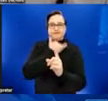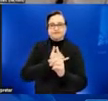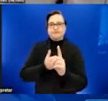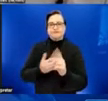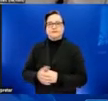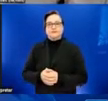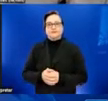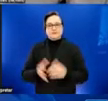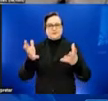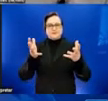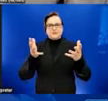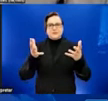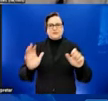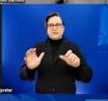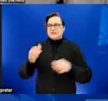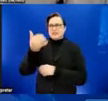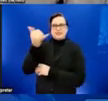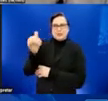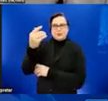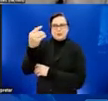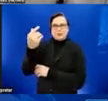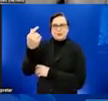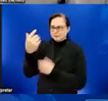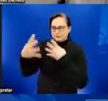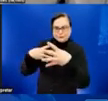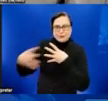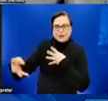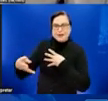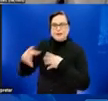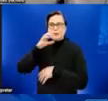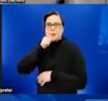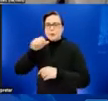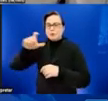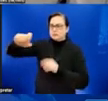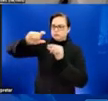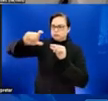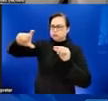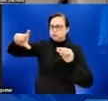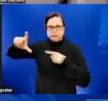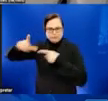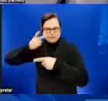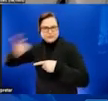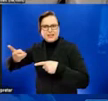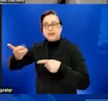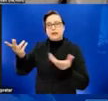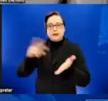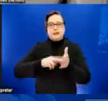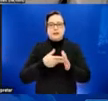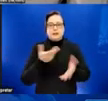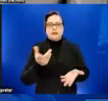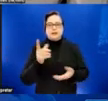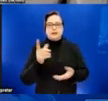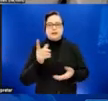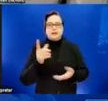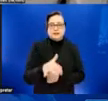orange portions of the bar graph originally shown. Monkeypox in the UK, in the US, and other parts of the world